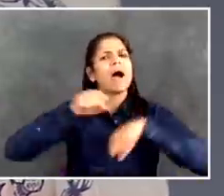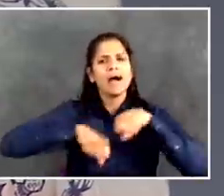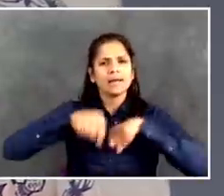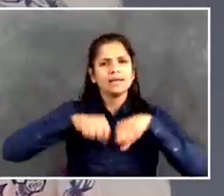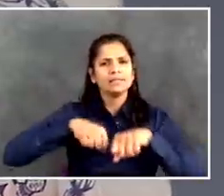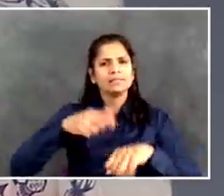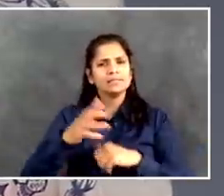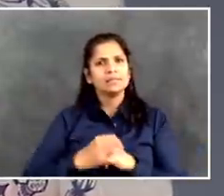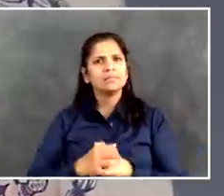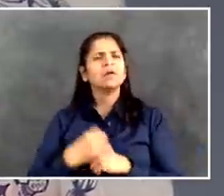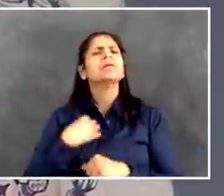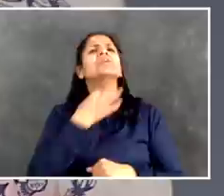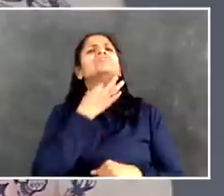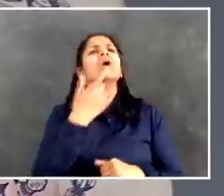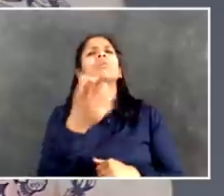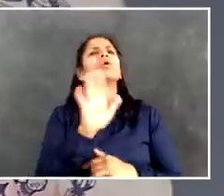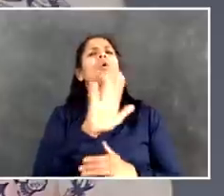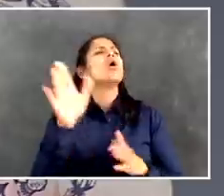good question.